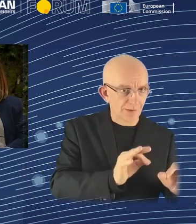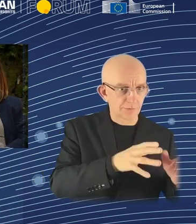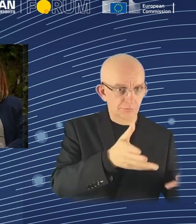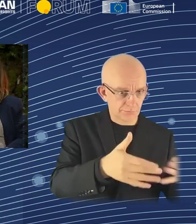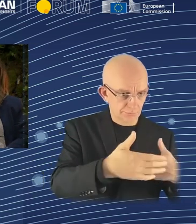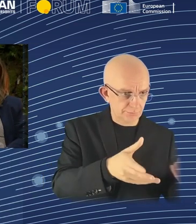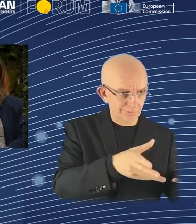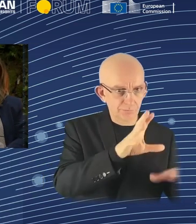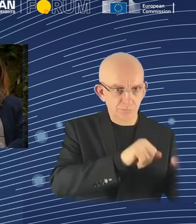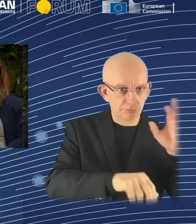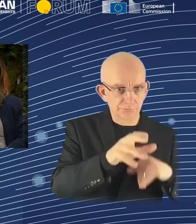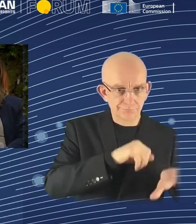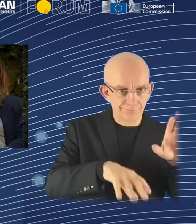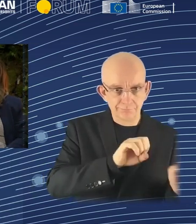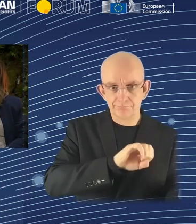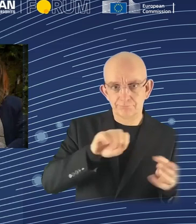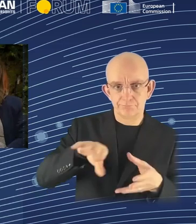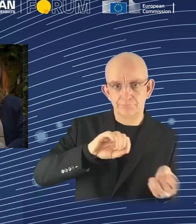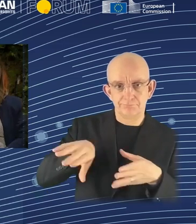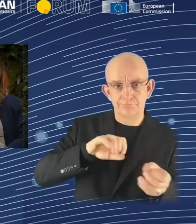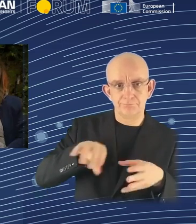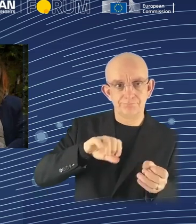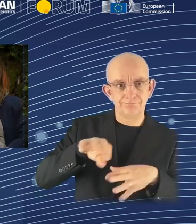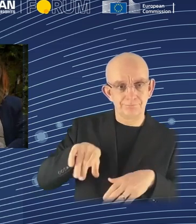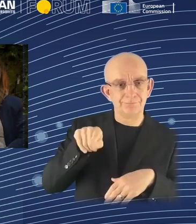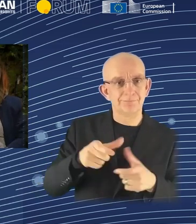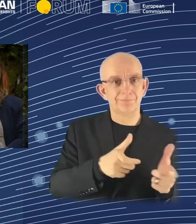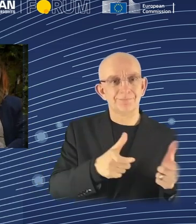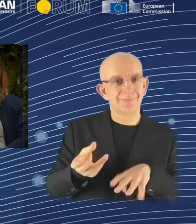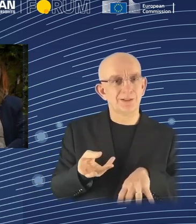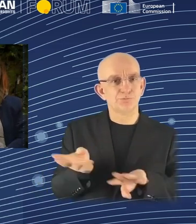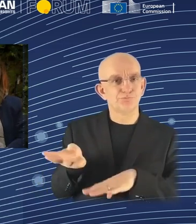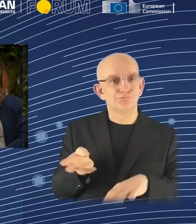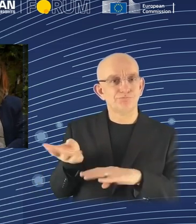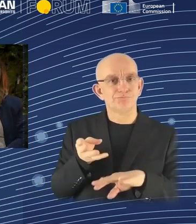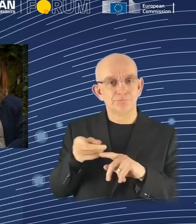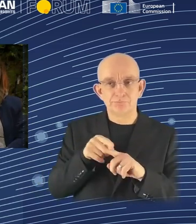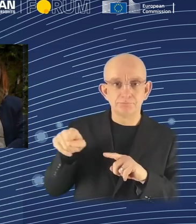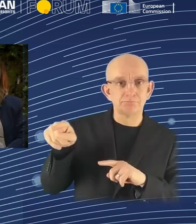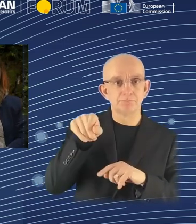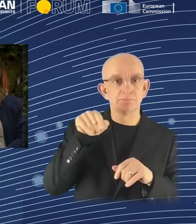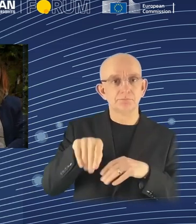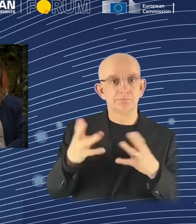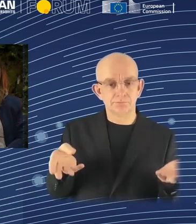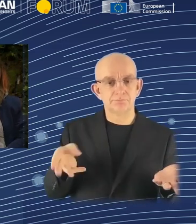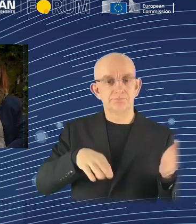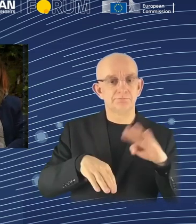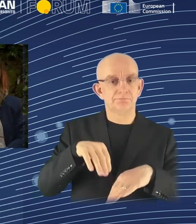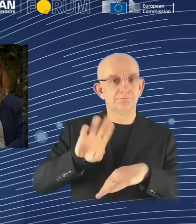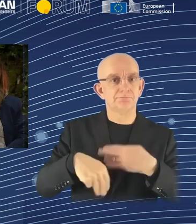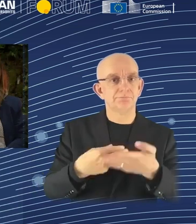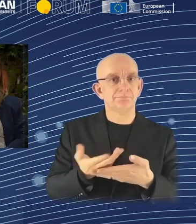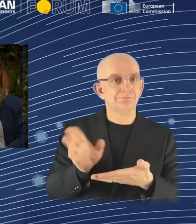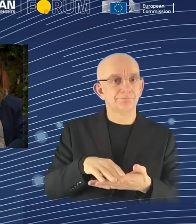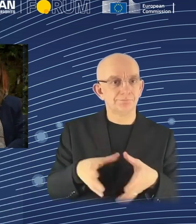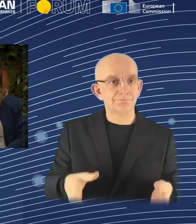send it off to be to be put in a box and sent off. And then there are robots who go fetch the storage